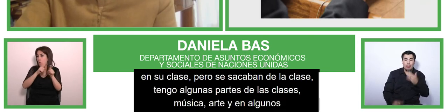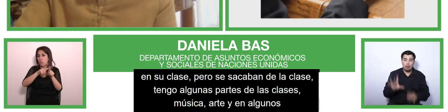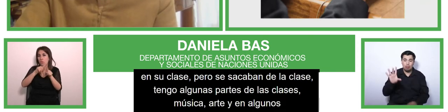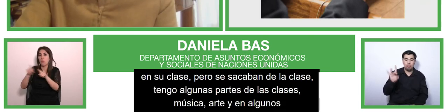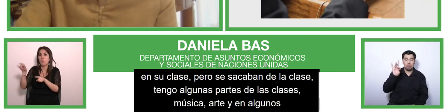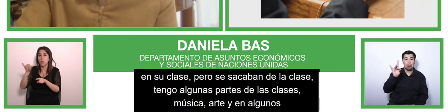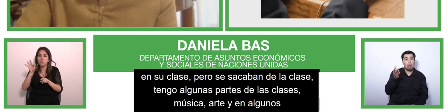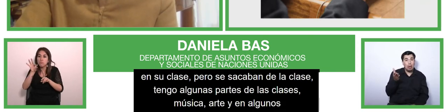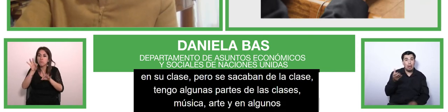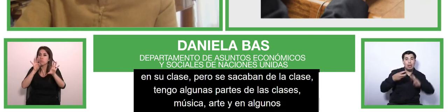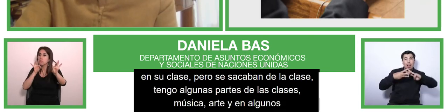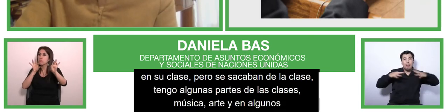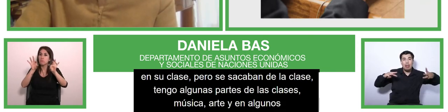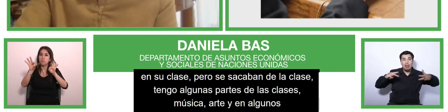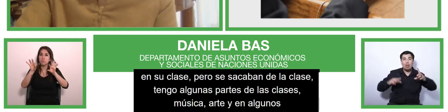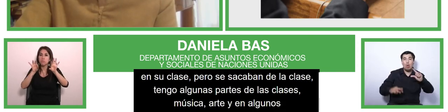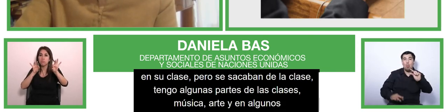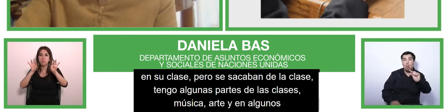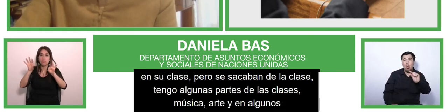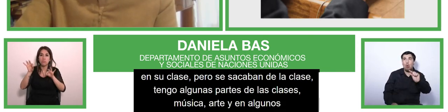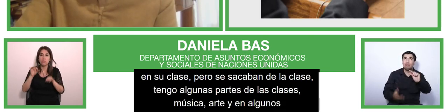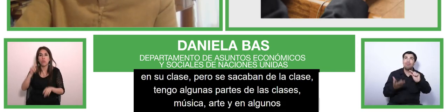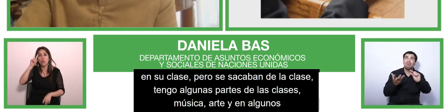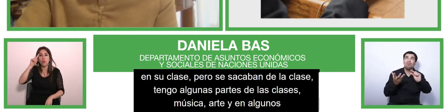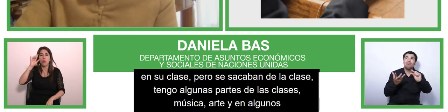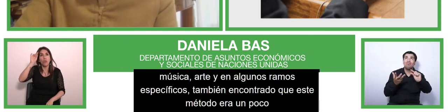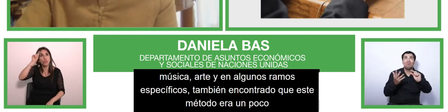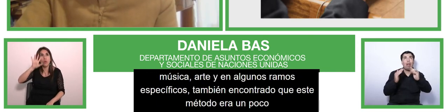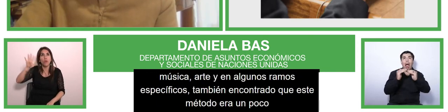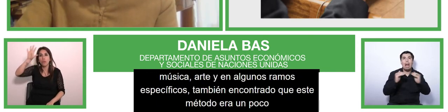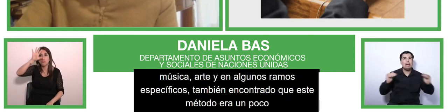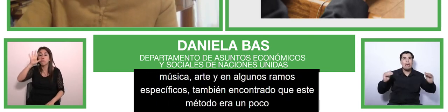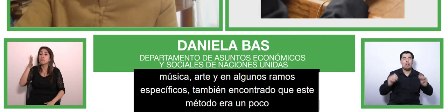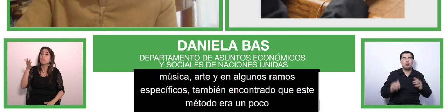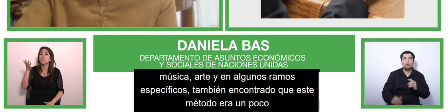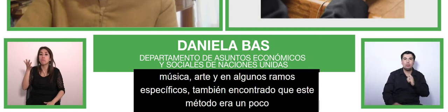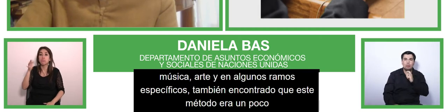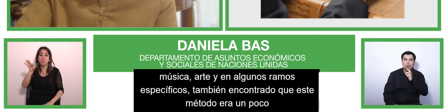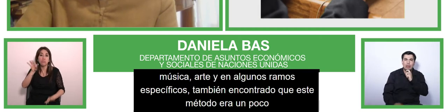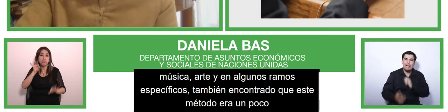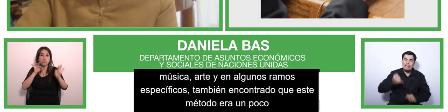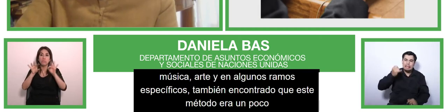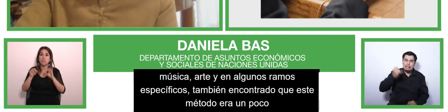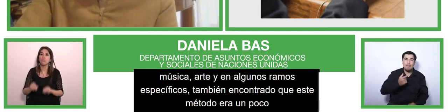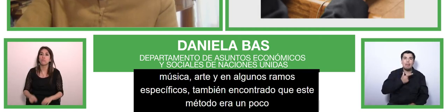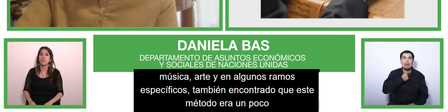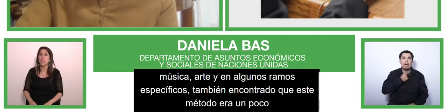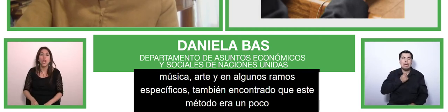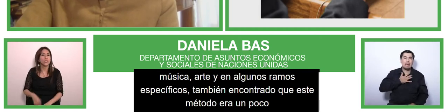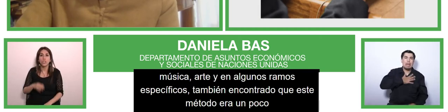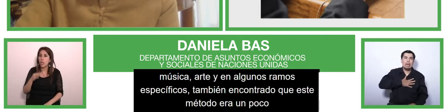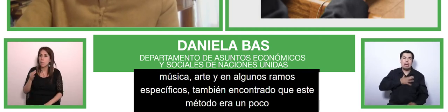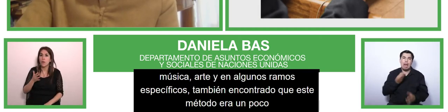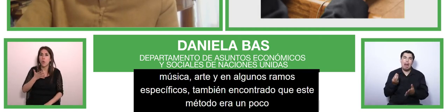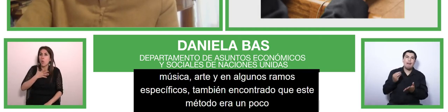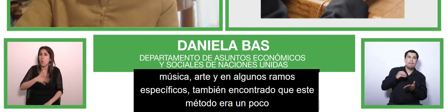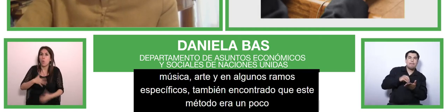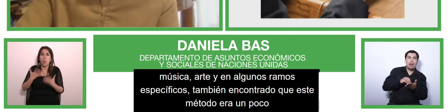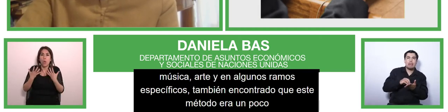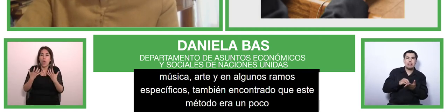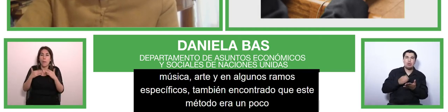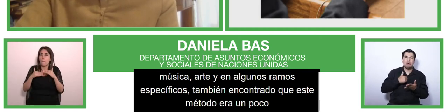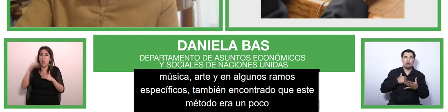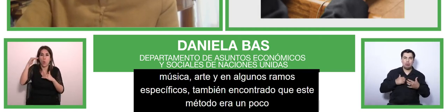and has wanted to be much more involved in educating these students and